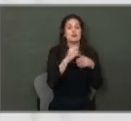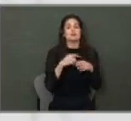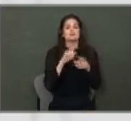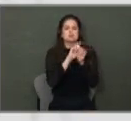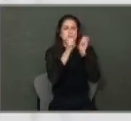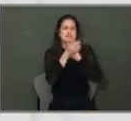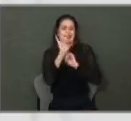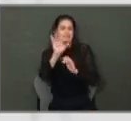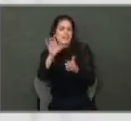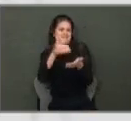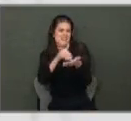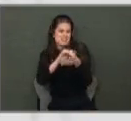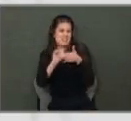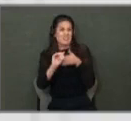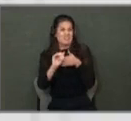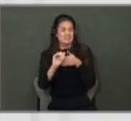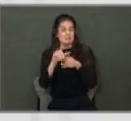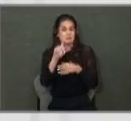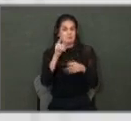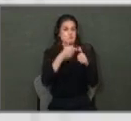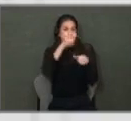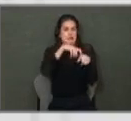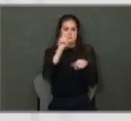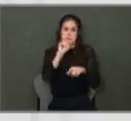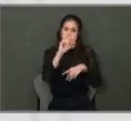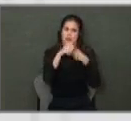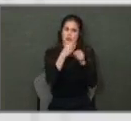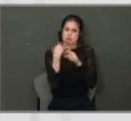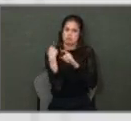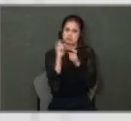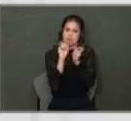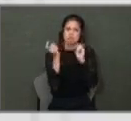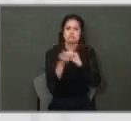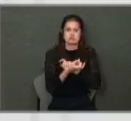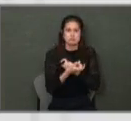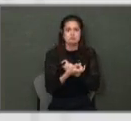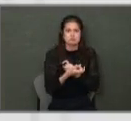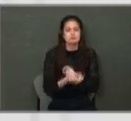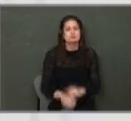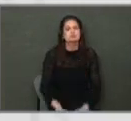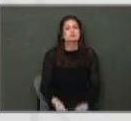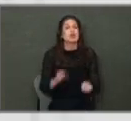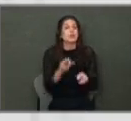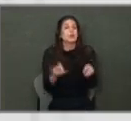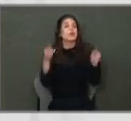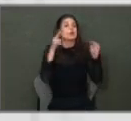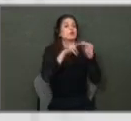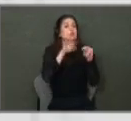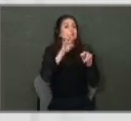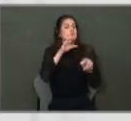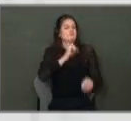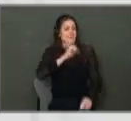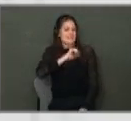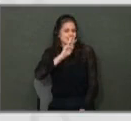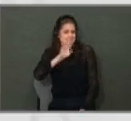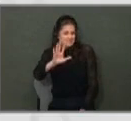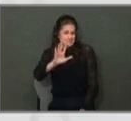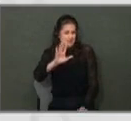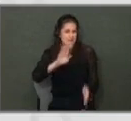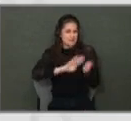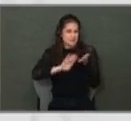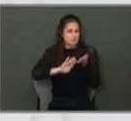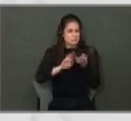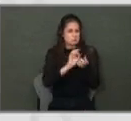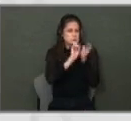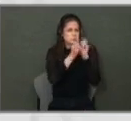that hadn't changed in about 20 years. And the council increased our over 65 exemption to